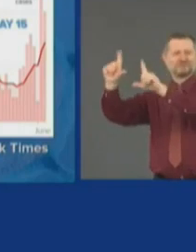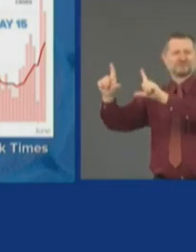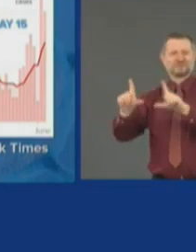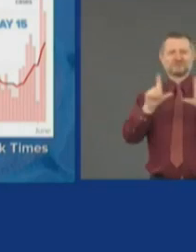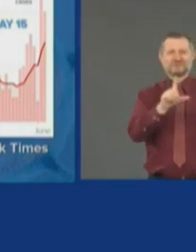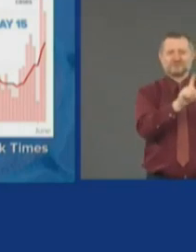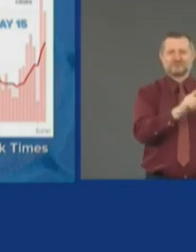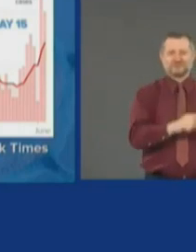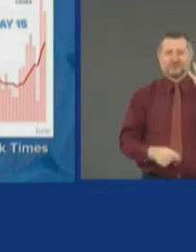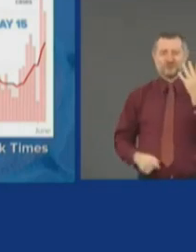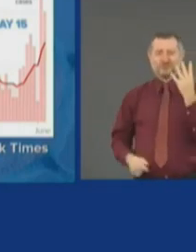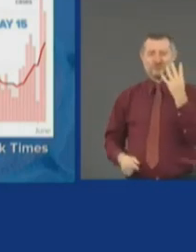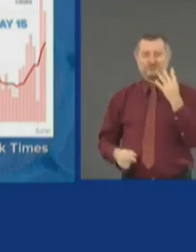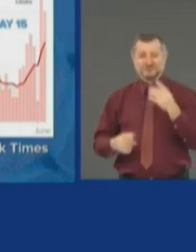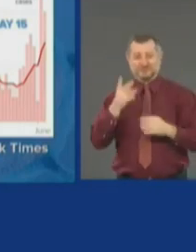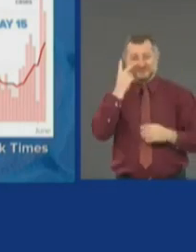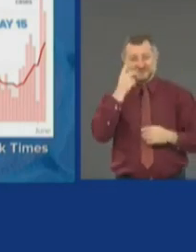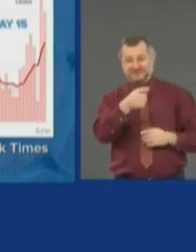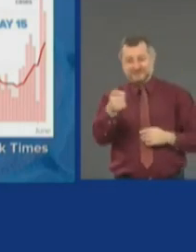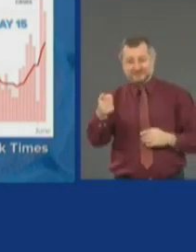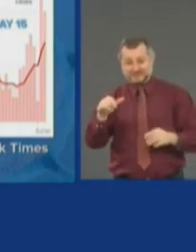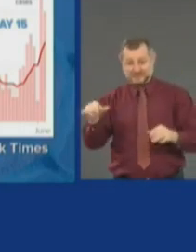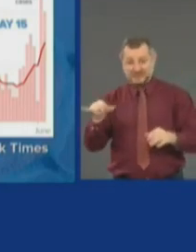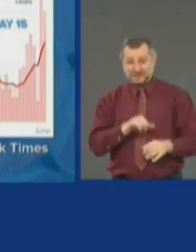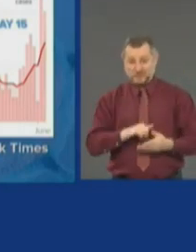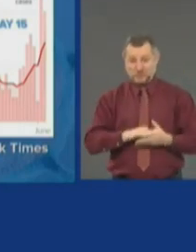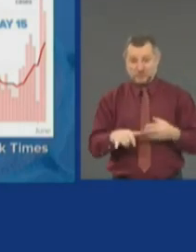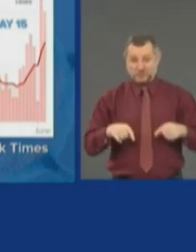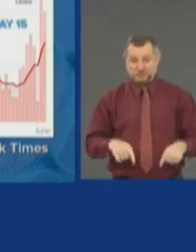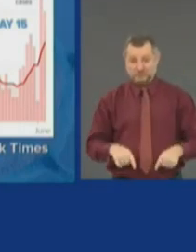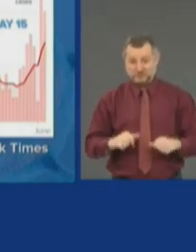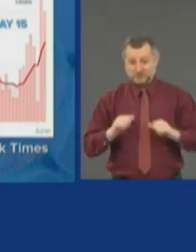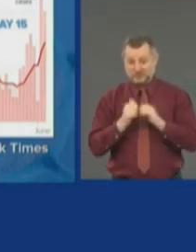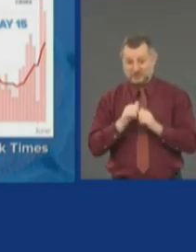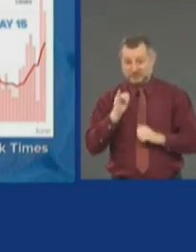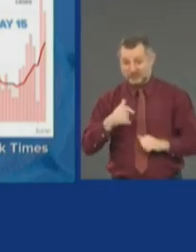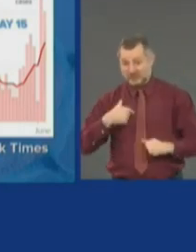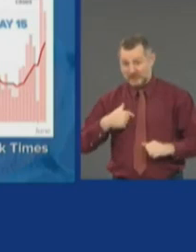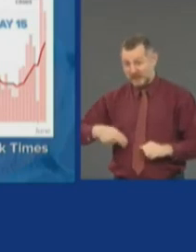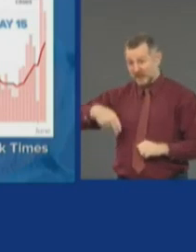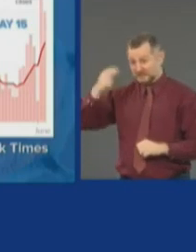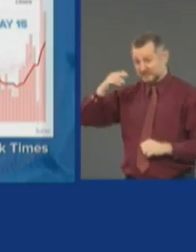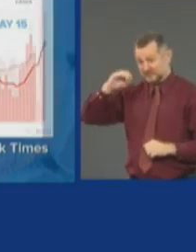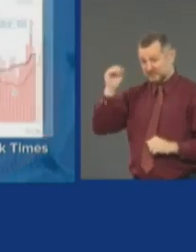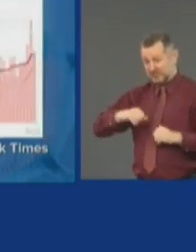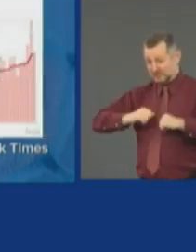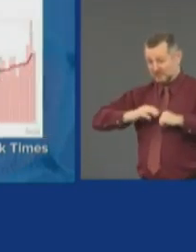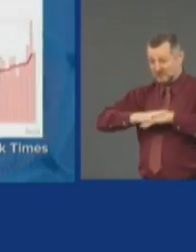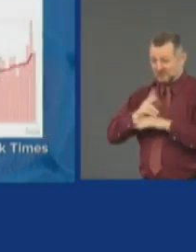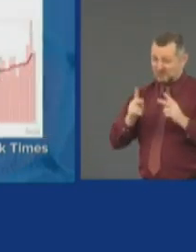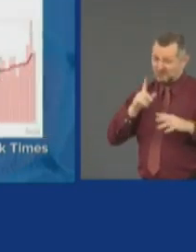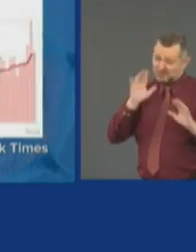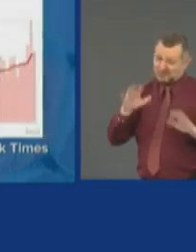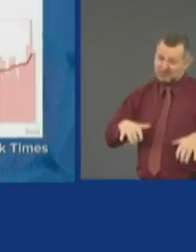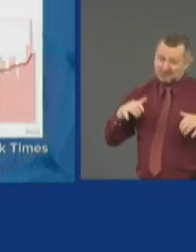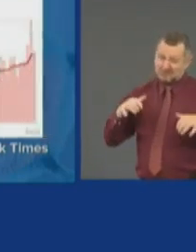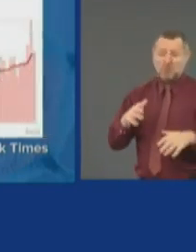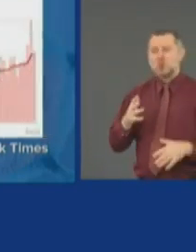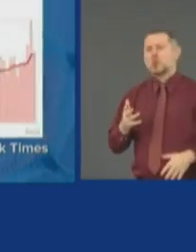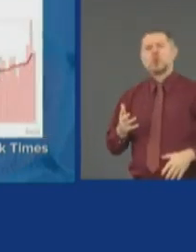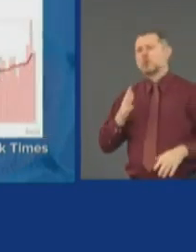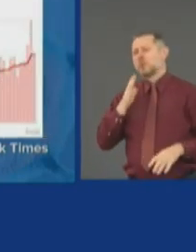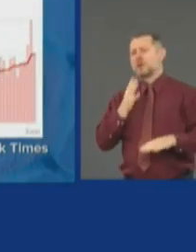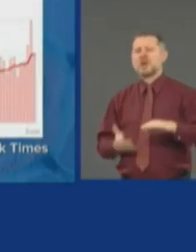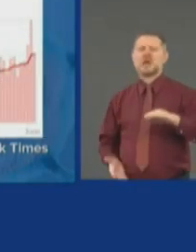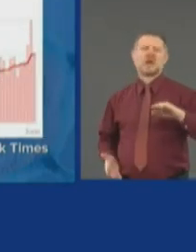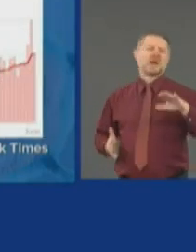happens in New York with our density. We go right back to where we were. And it's not